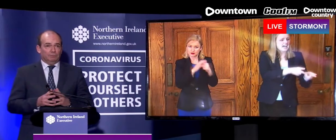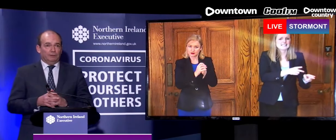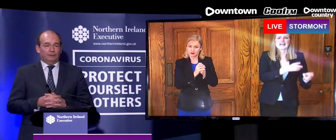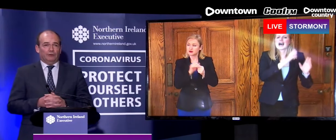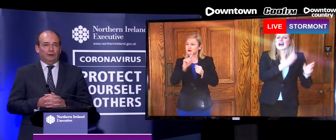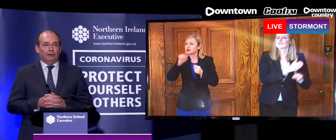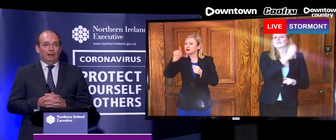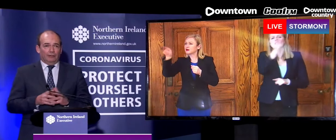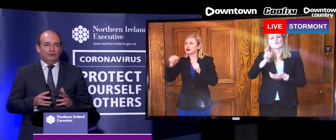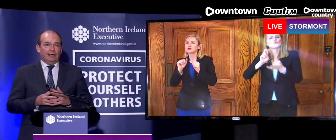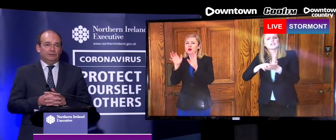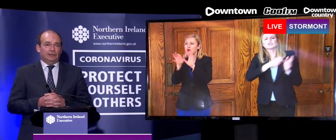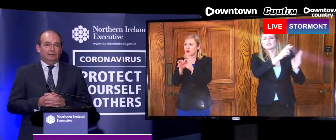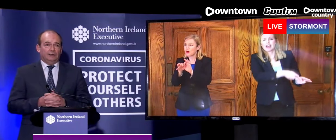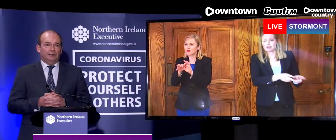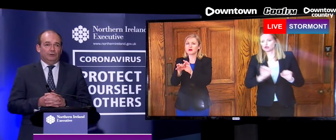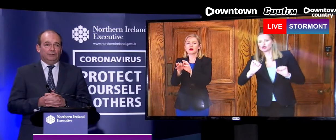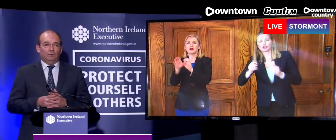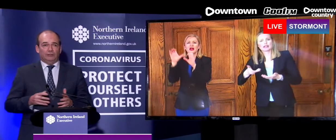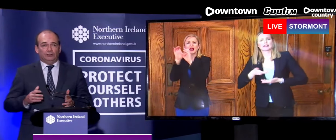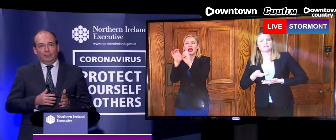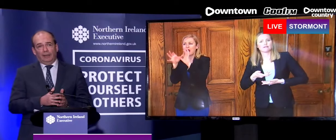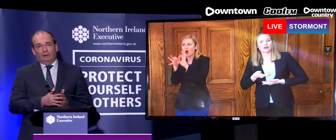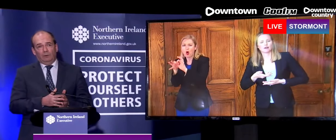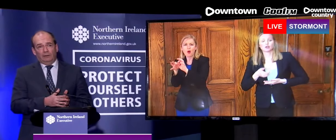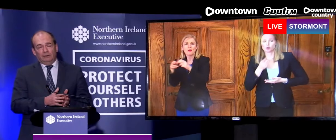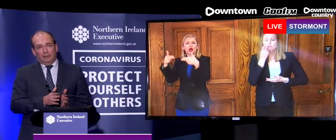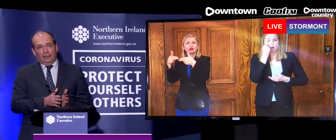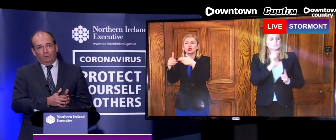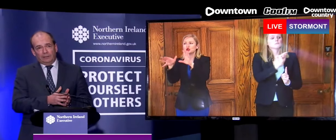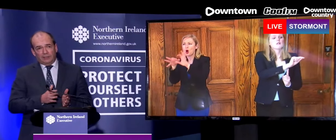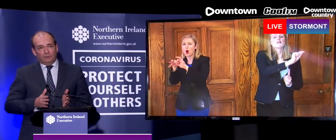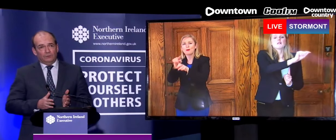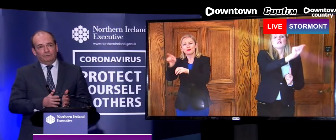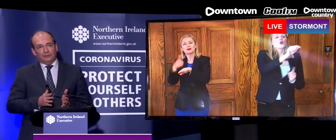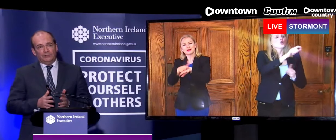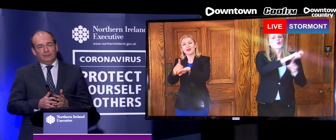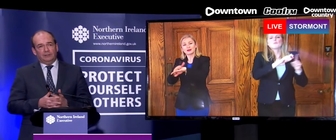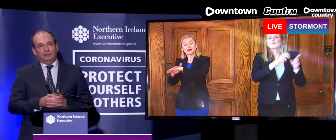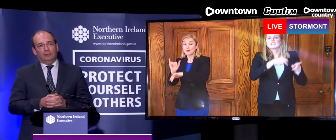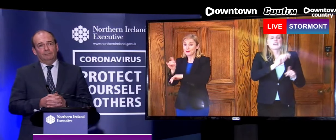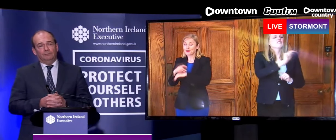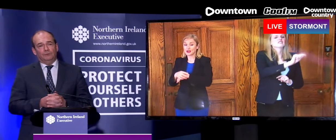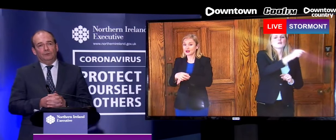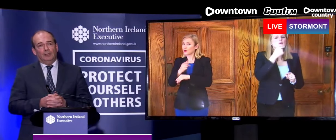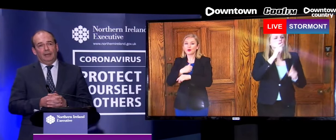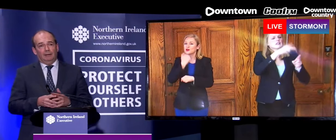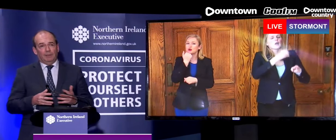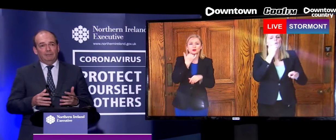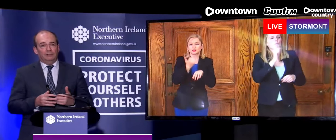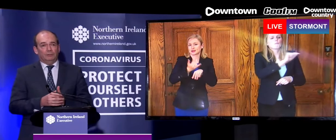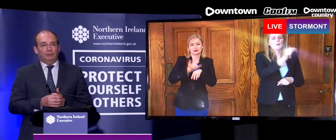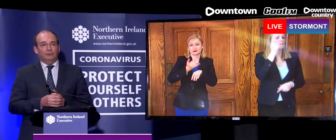it is possible that there are other deaths in the community, which when we see those official statistics come through,